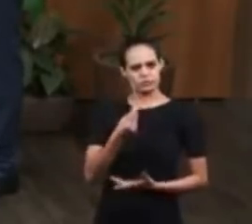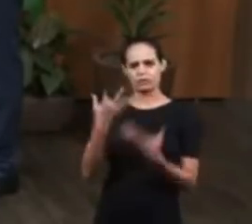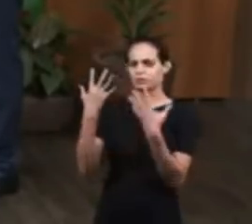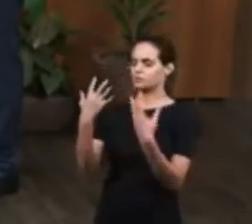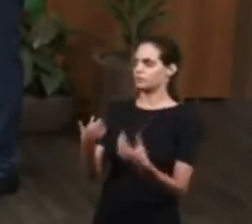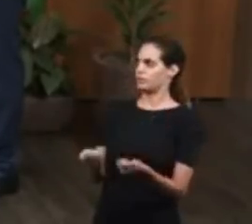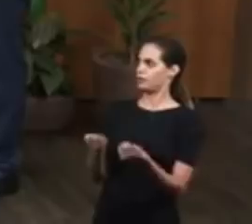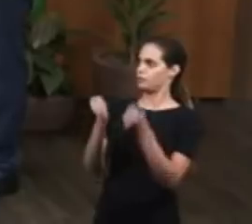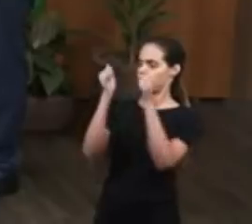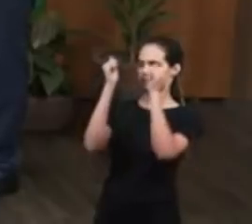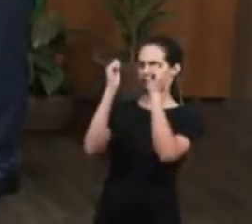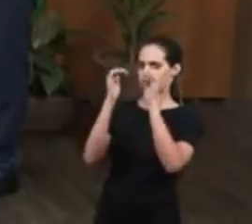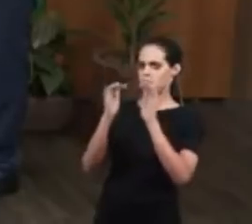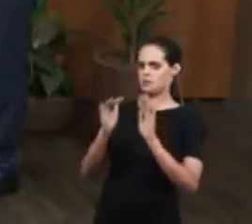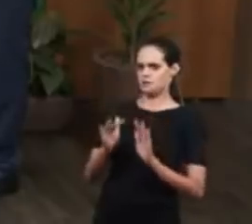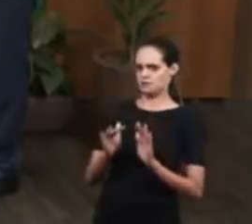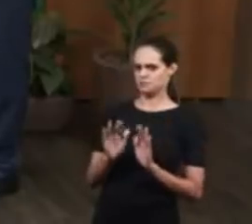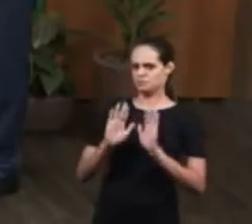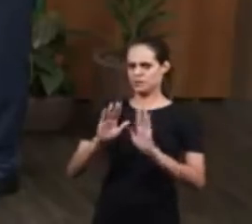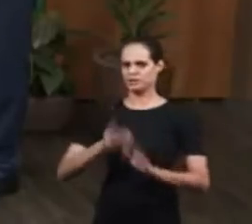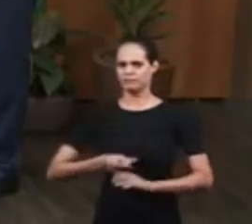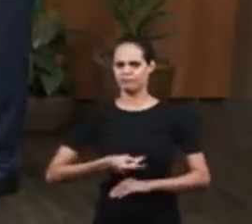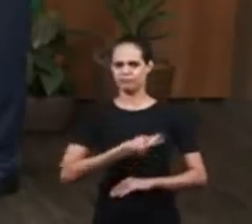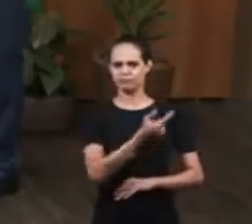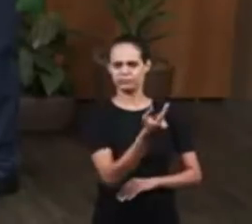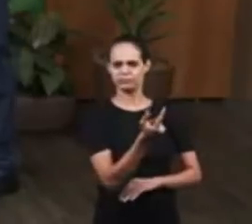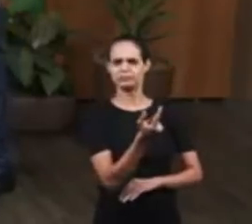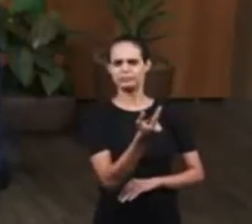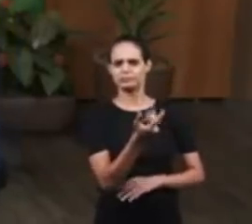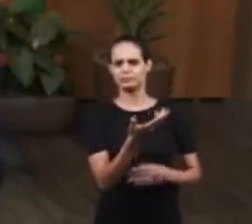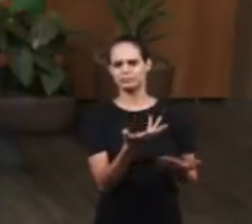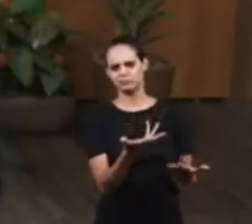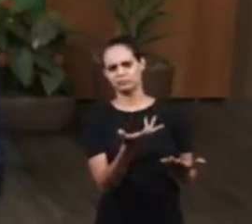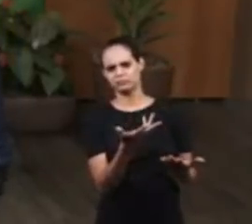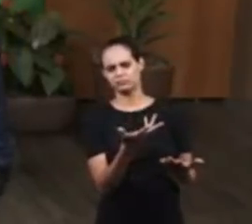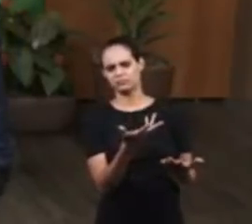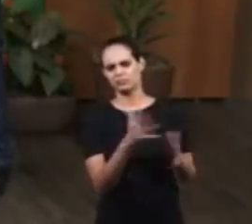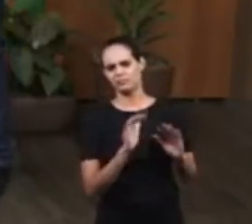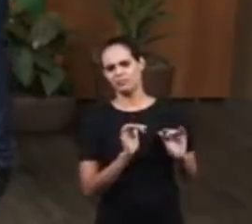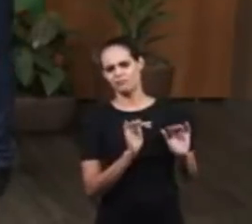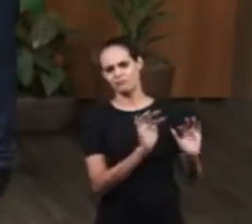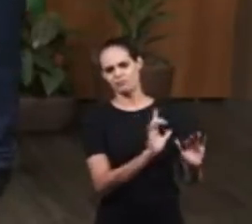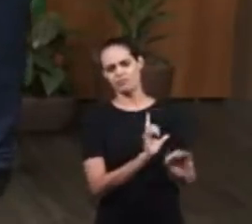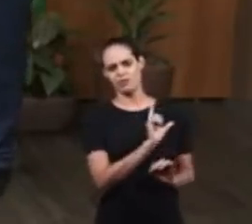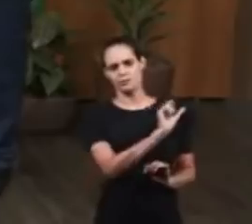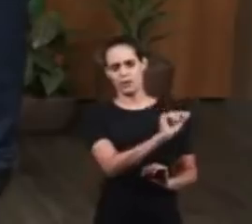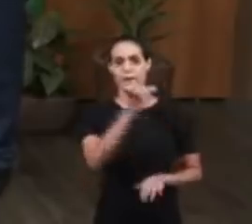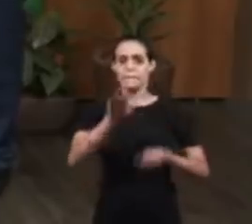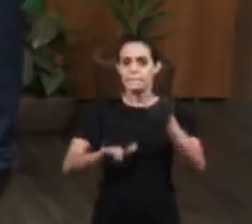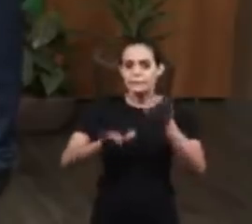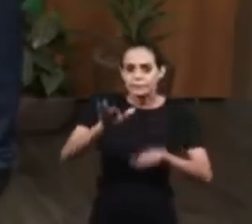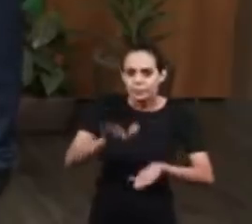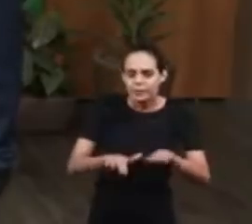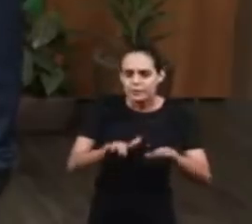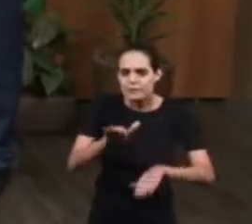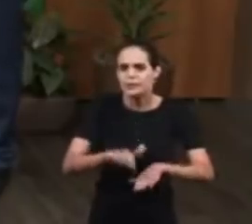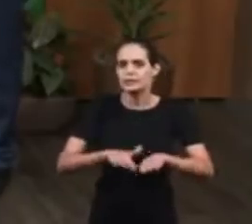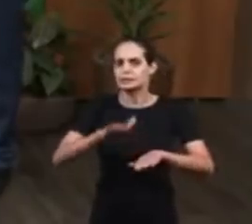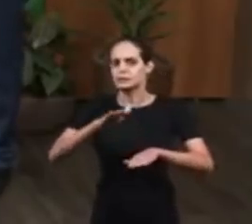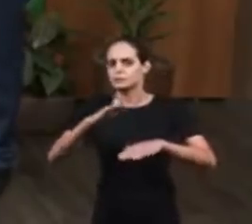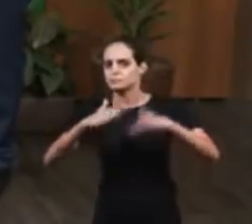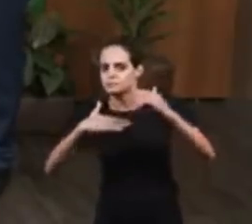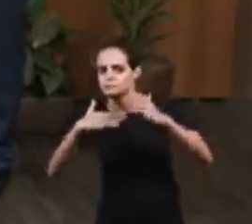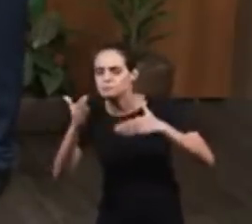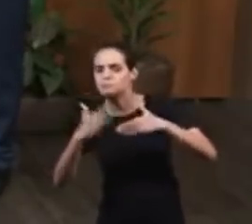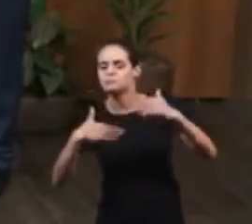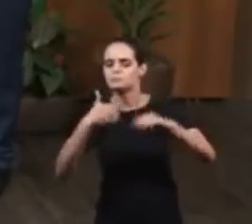situations like these. Maybe they get a new job offer or they receive a healing or deliverance